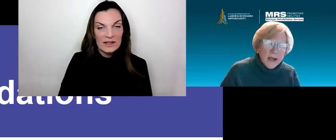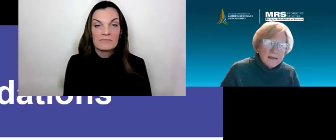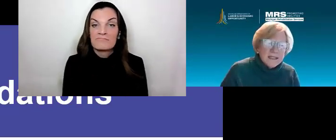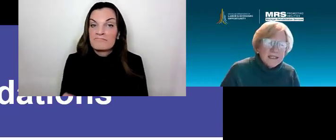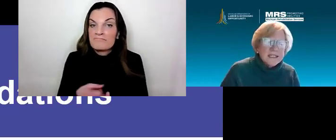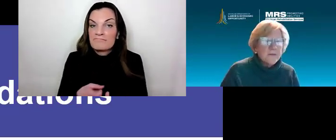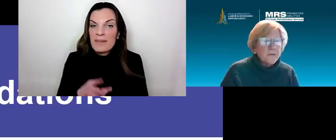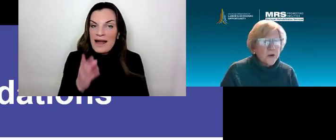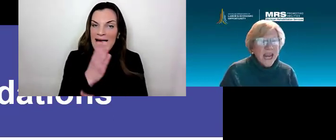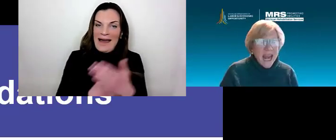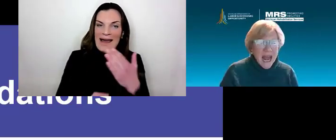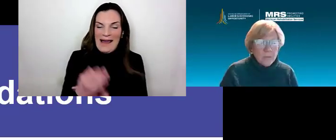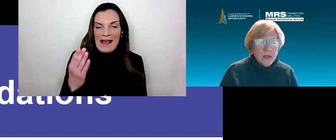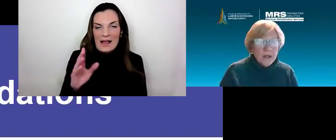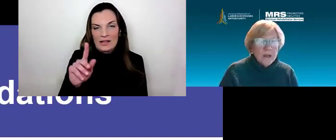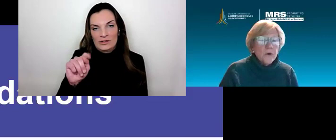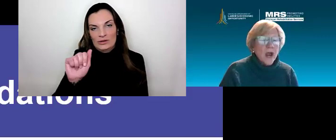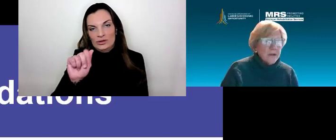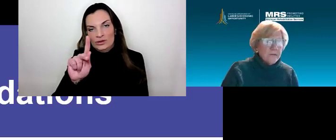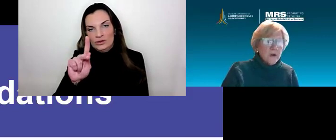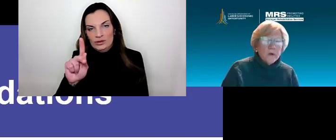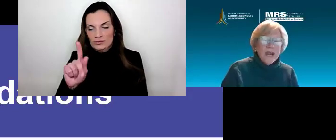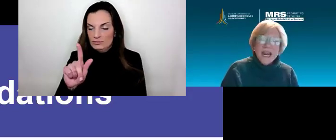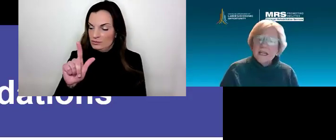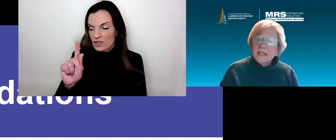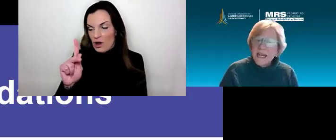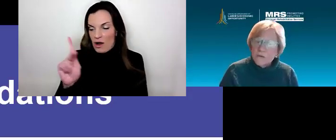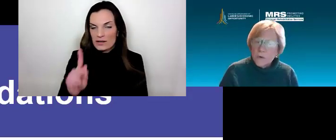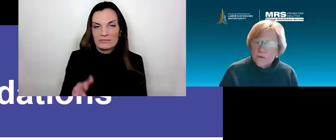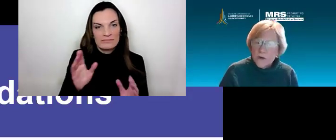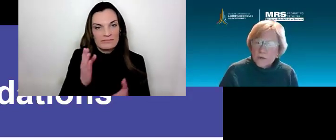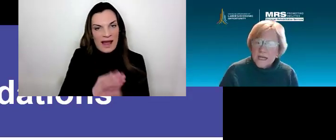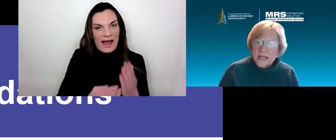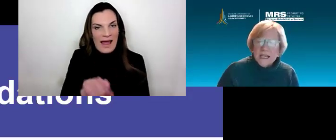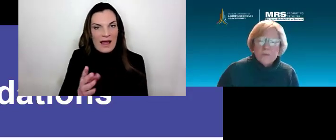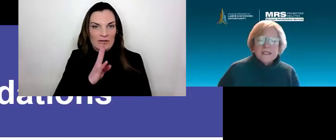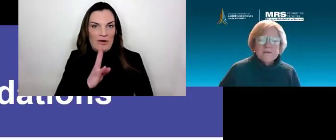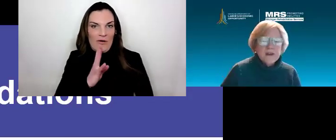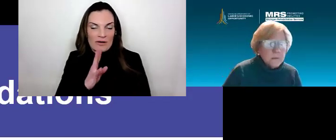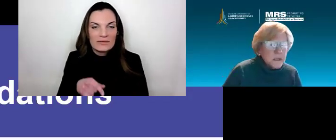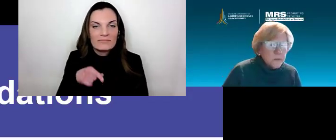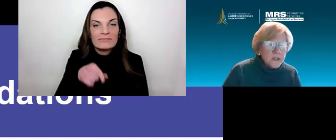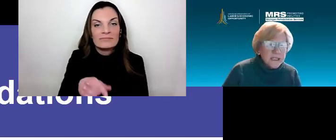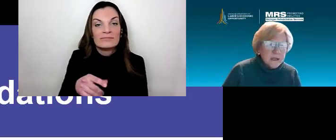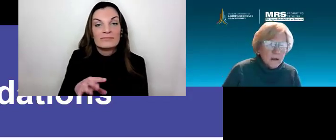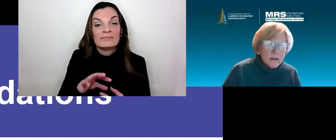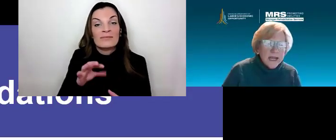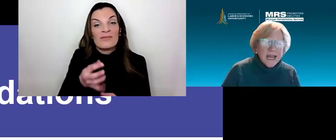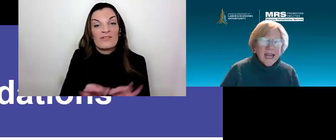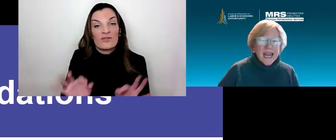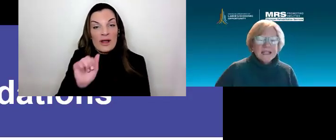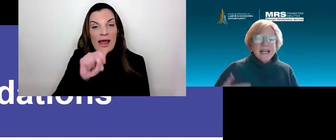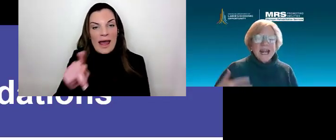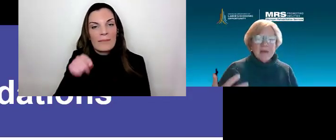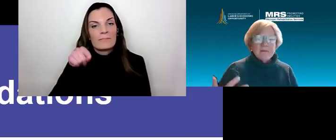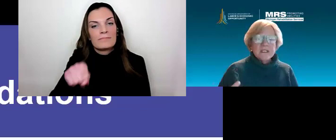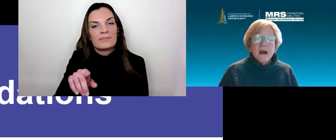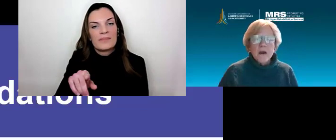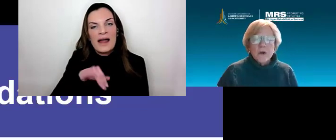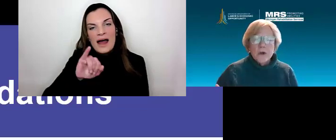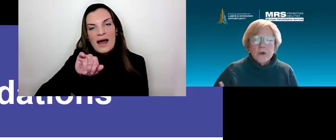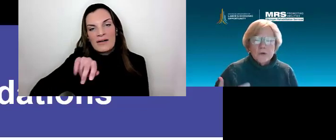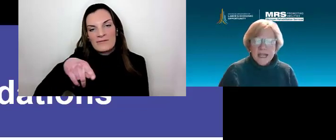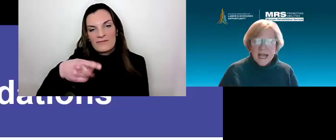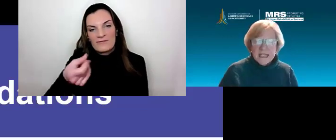HandTalk and this is a free app for iPhone and Android phones. It was developed in Brazil and has an